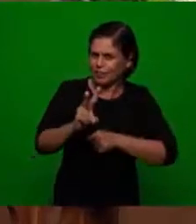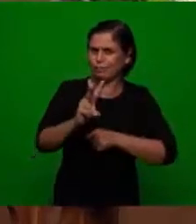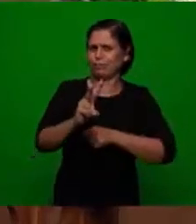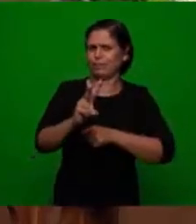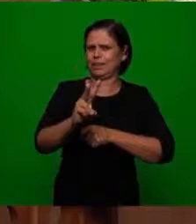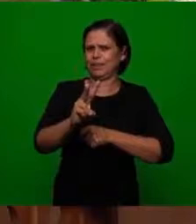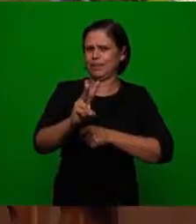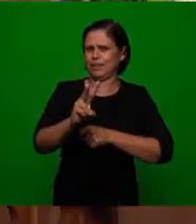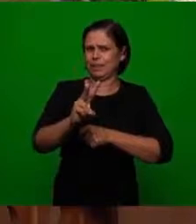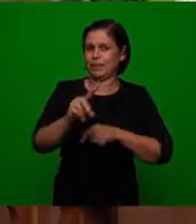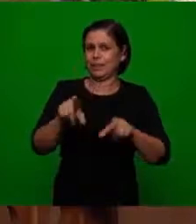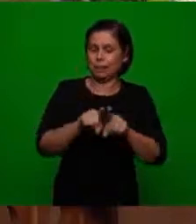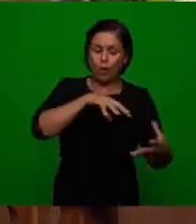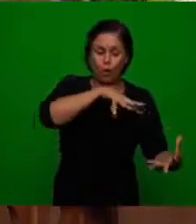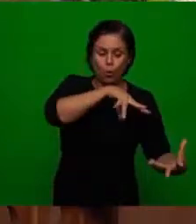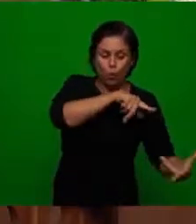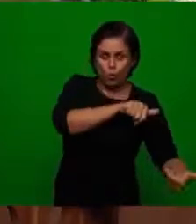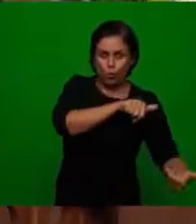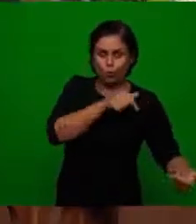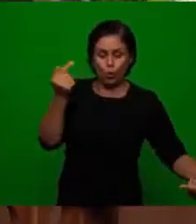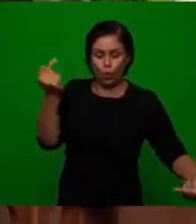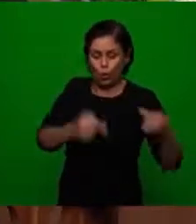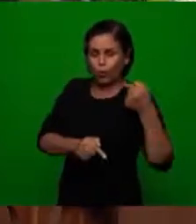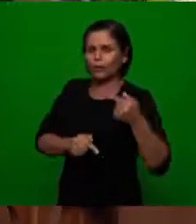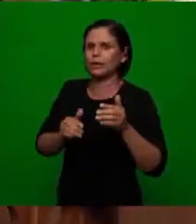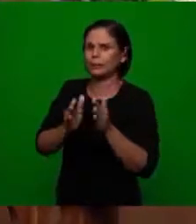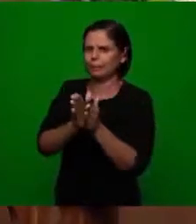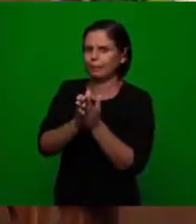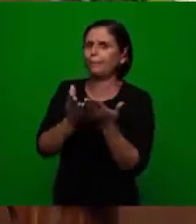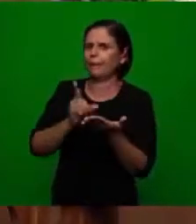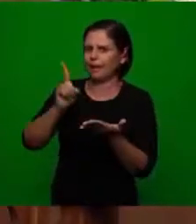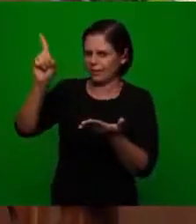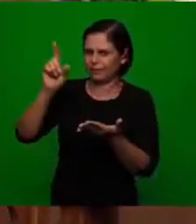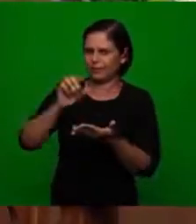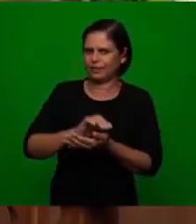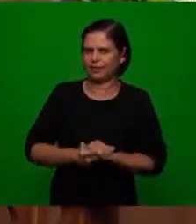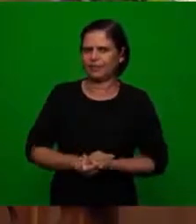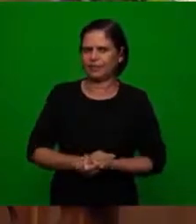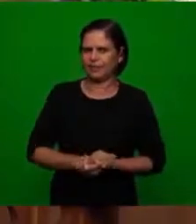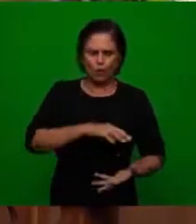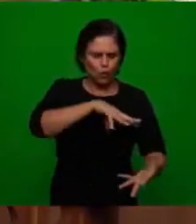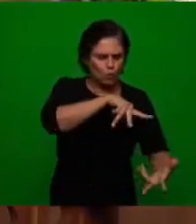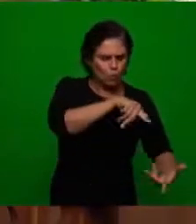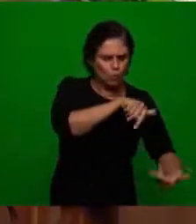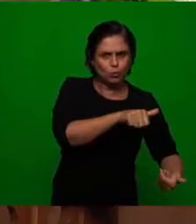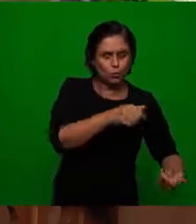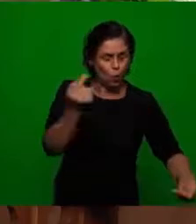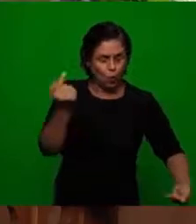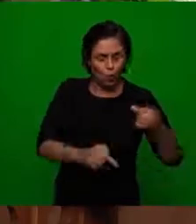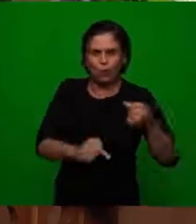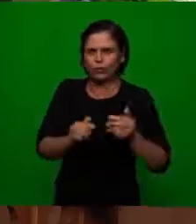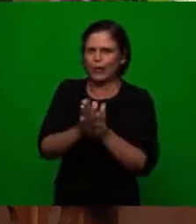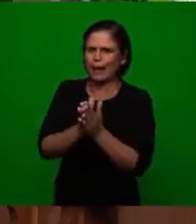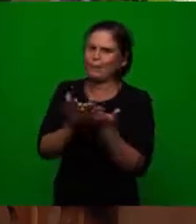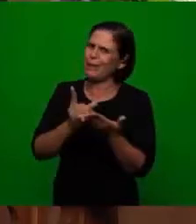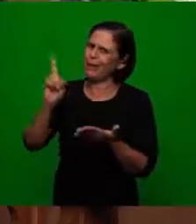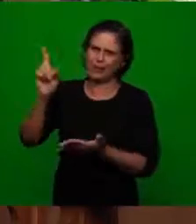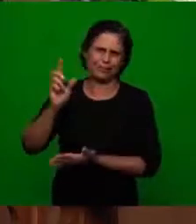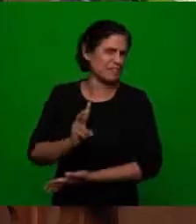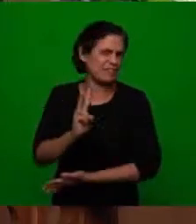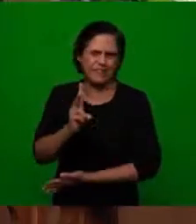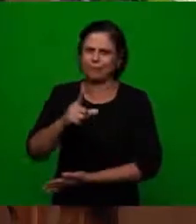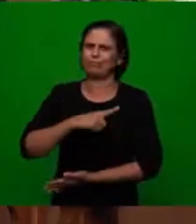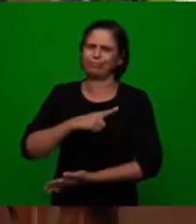the moments of intervention of the world against the word. The reaction of the world through the parable